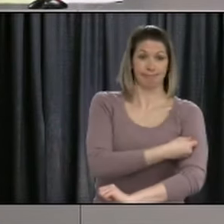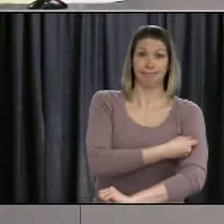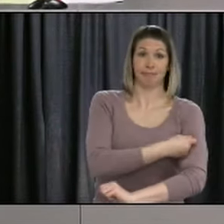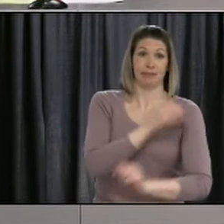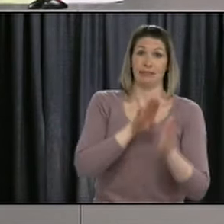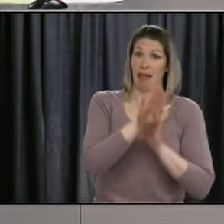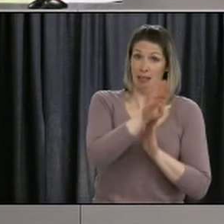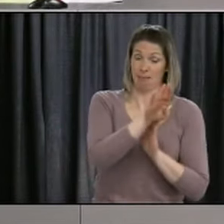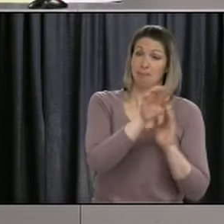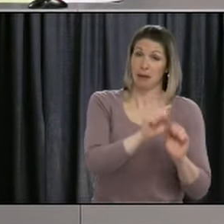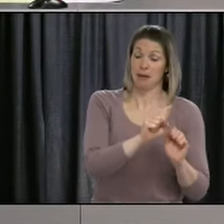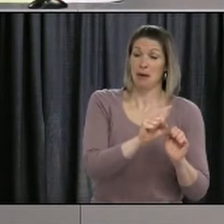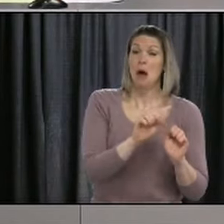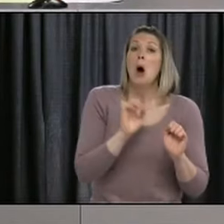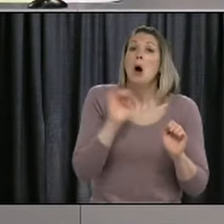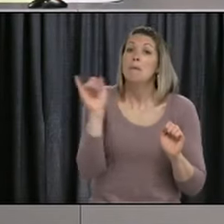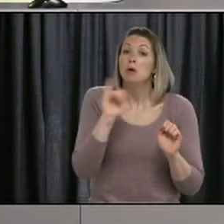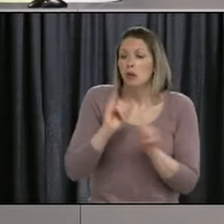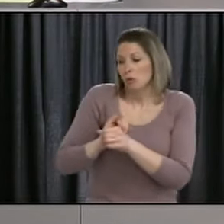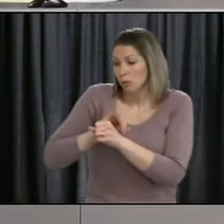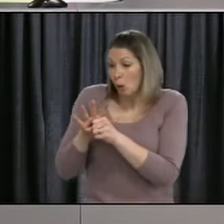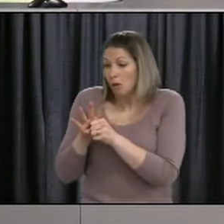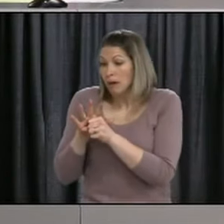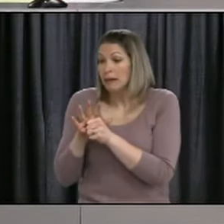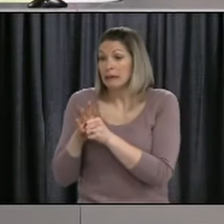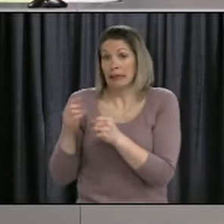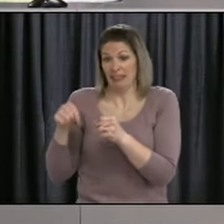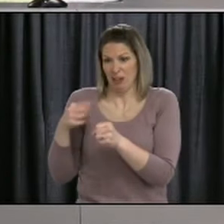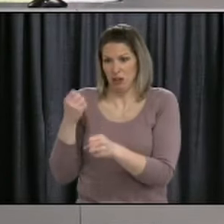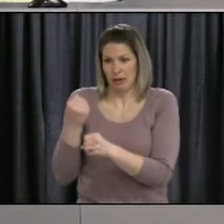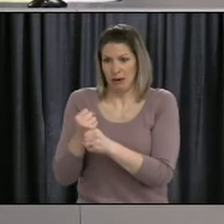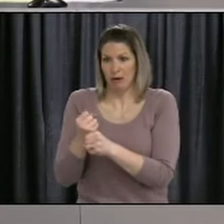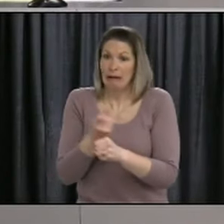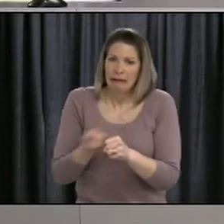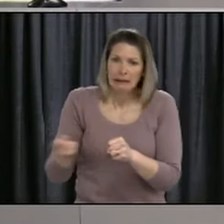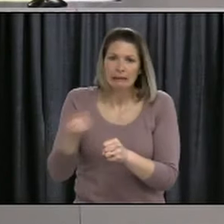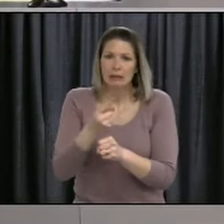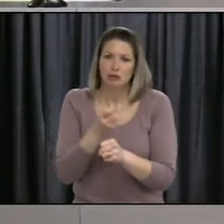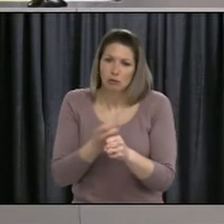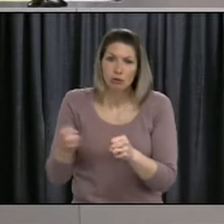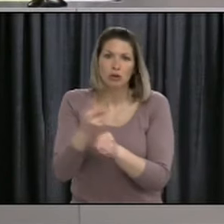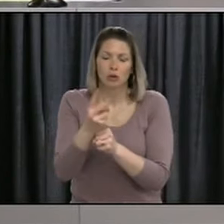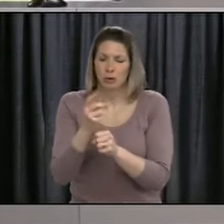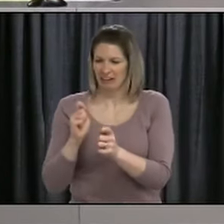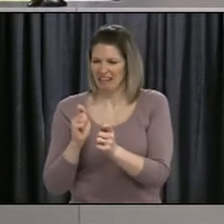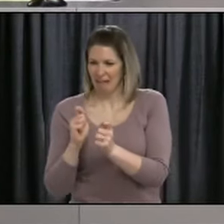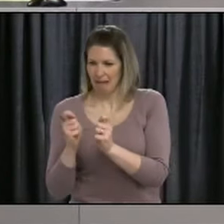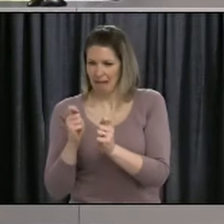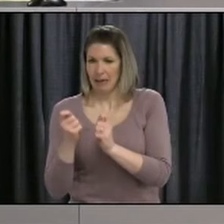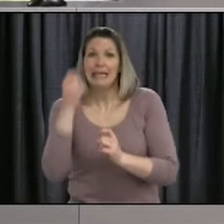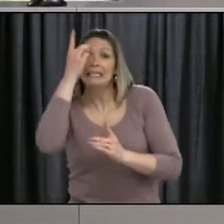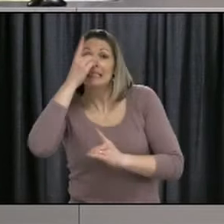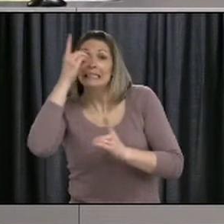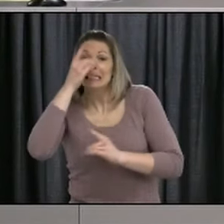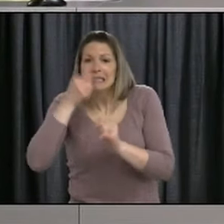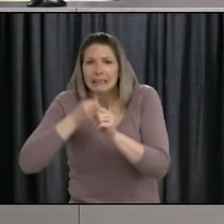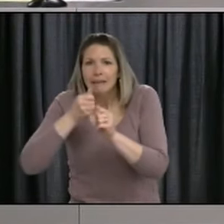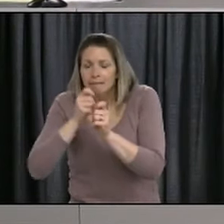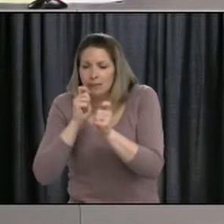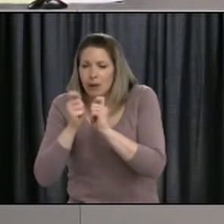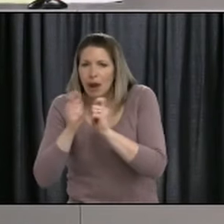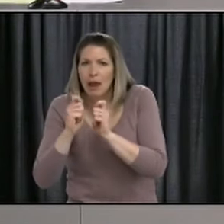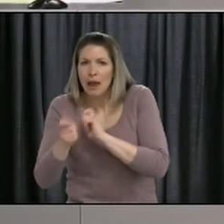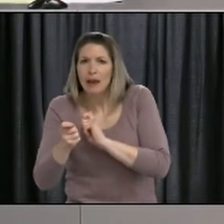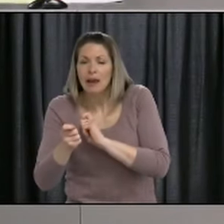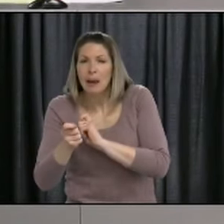COVID-20 before any of the vaccines currently being developed can work on people. So if no vaccine is developed, could